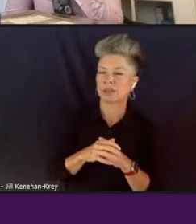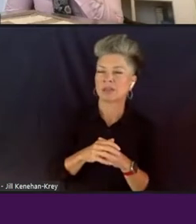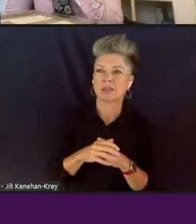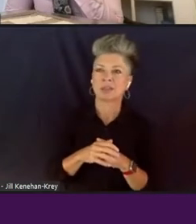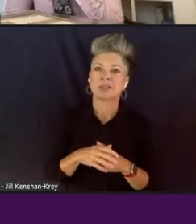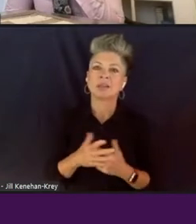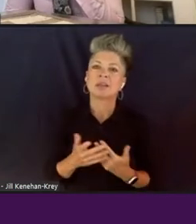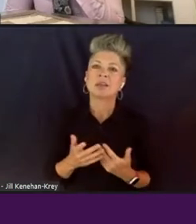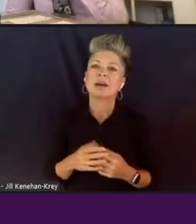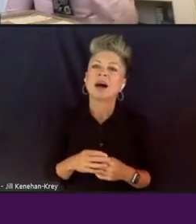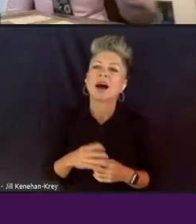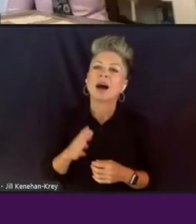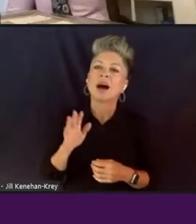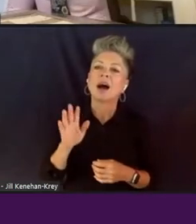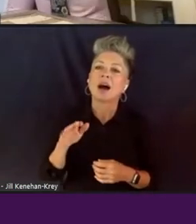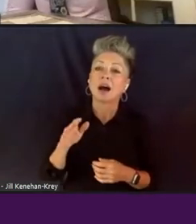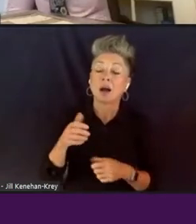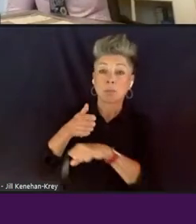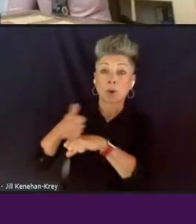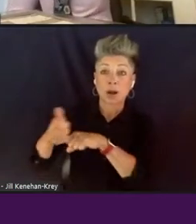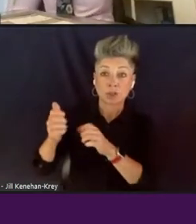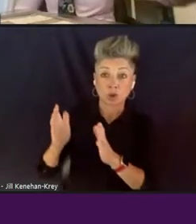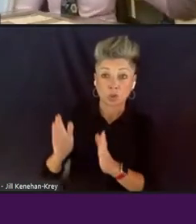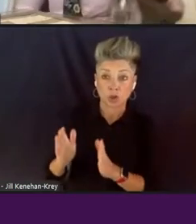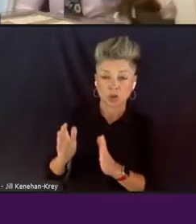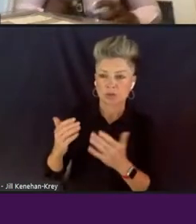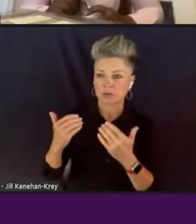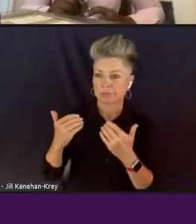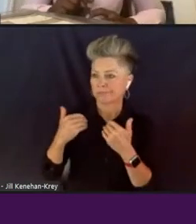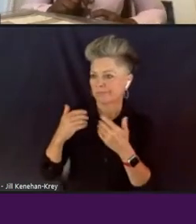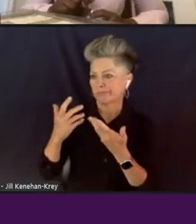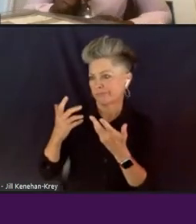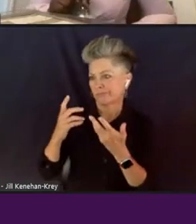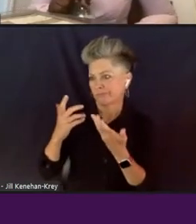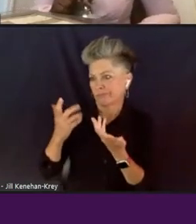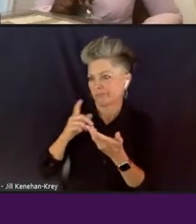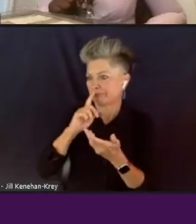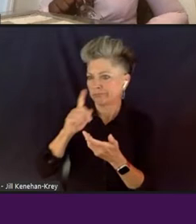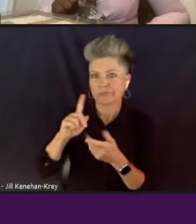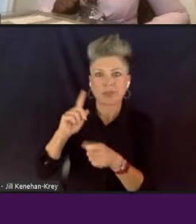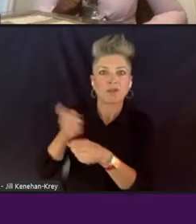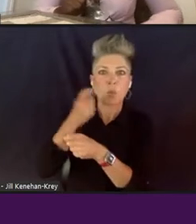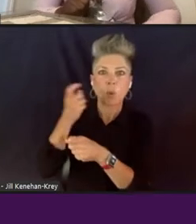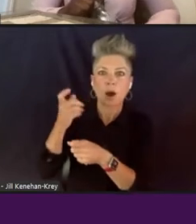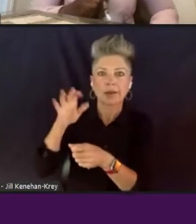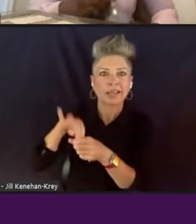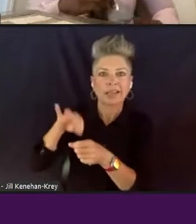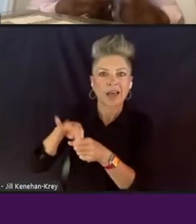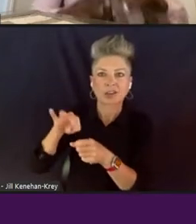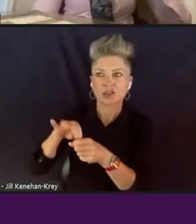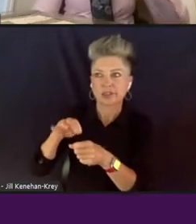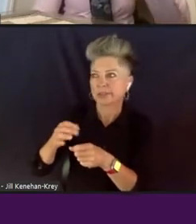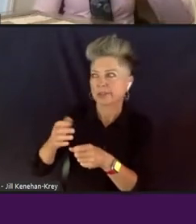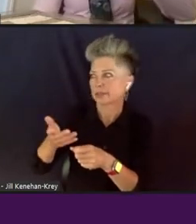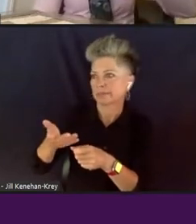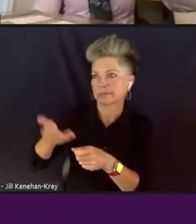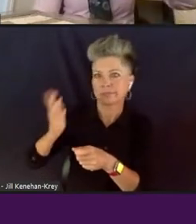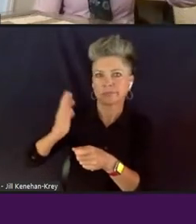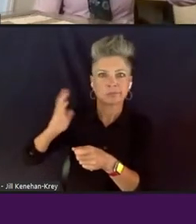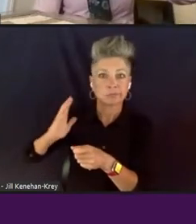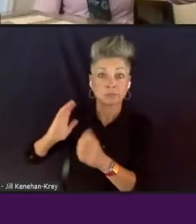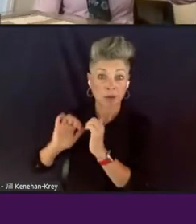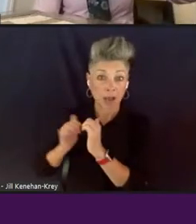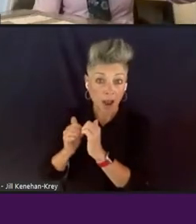discussion, prosecutors have won elections traditionally, right, going back in time by championing